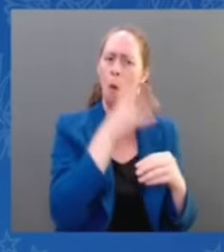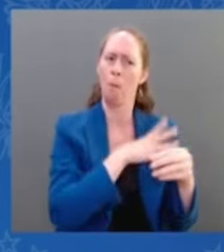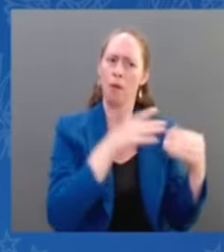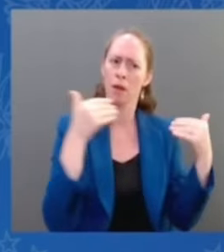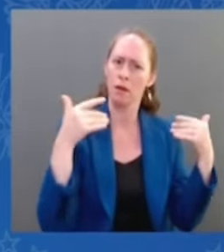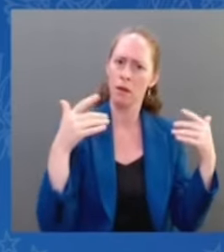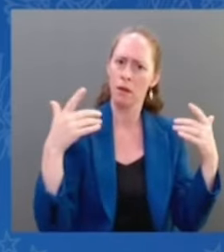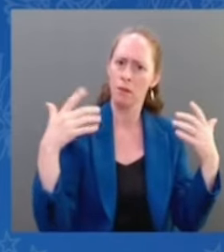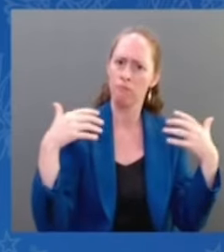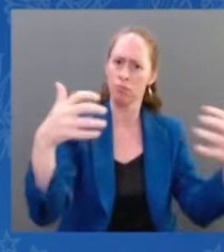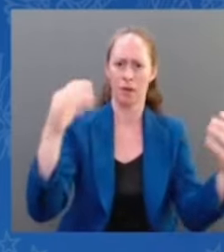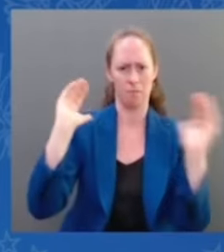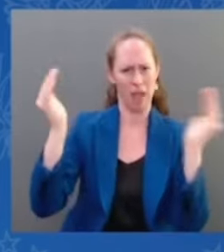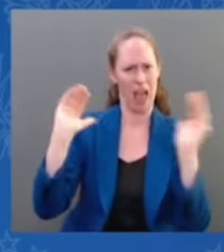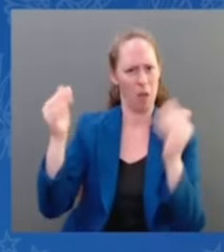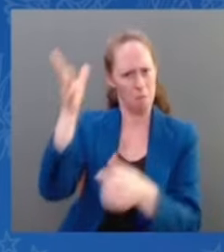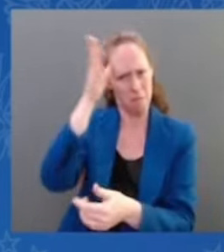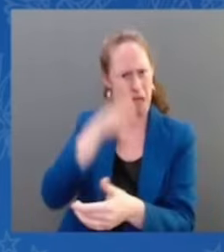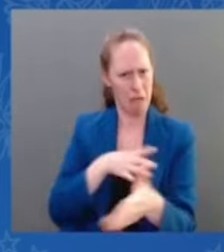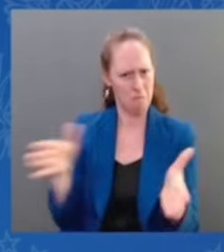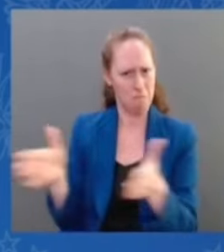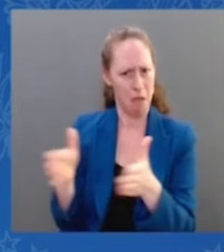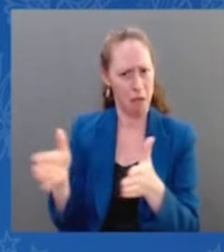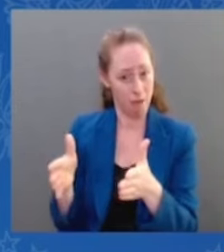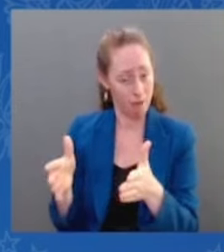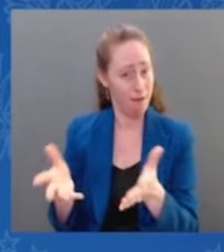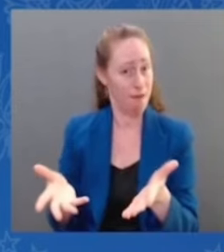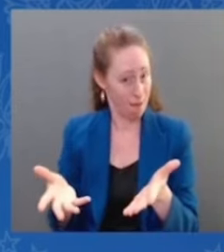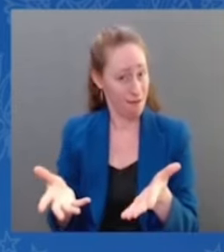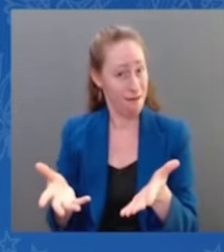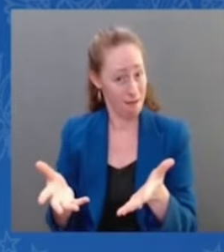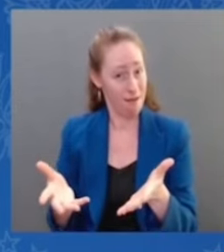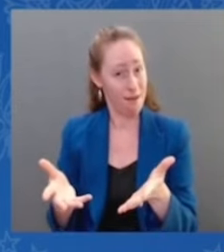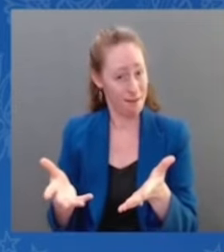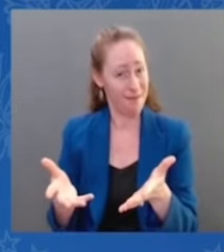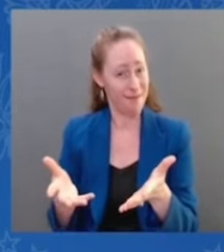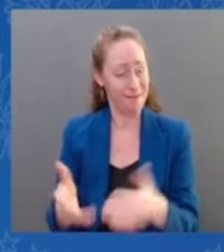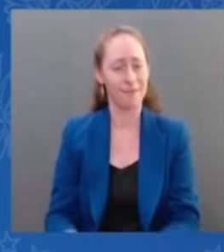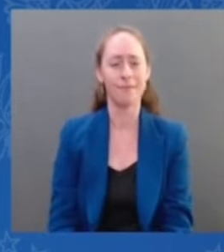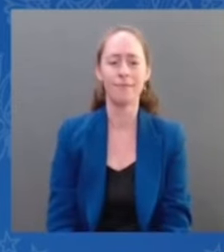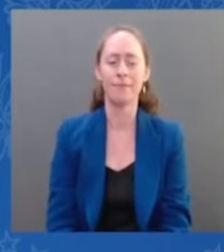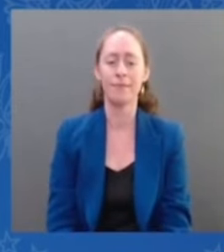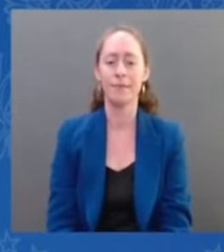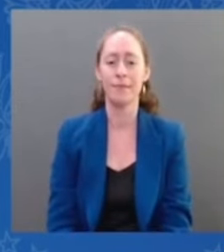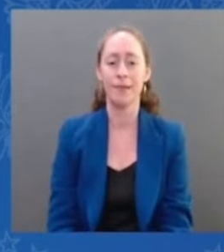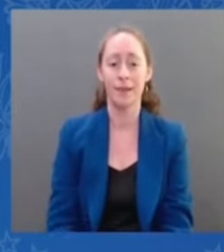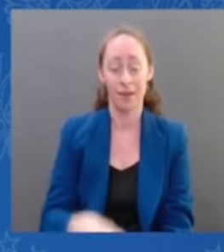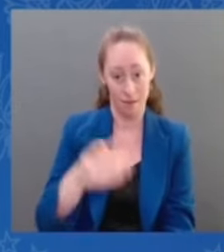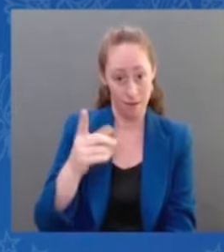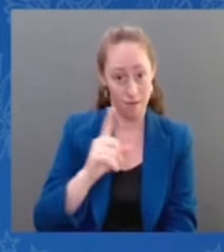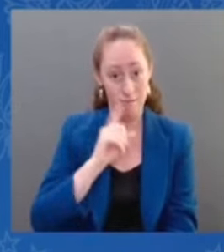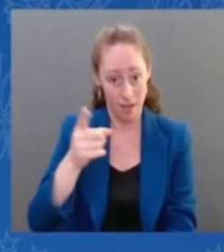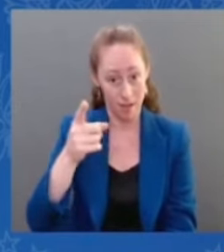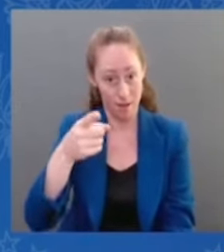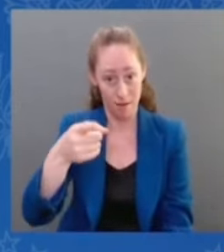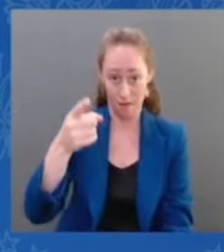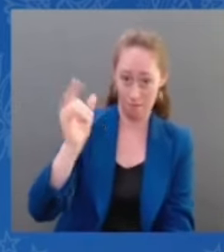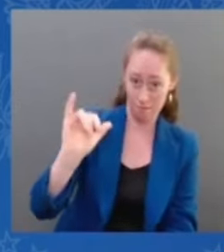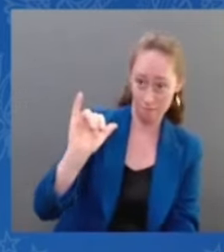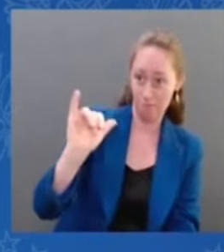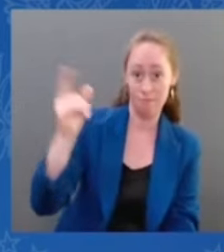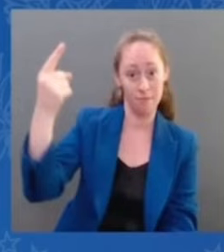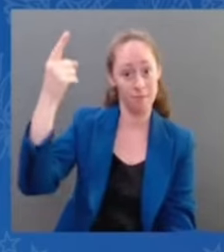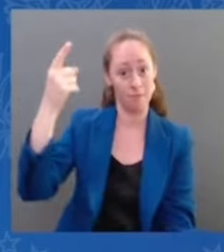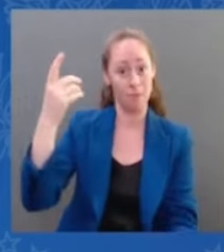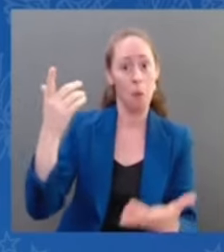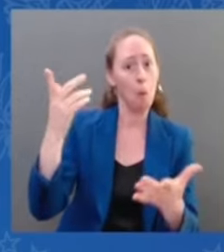political or or maybe precisely, not and or or political power. That's another saying that you, the women of America can determine